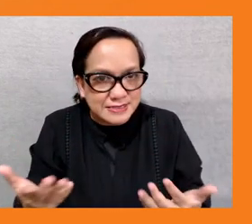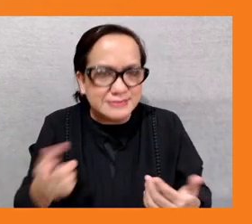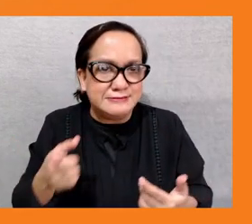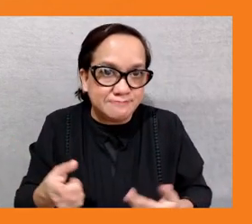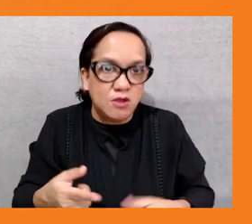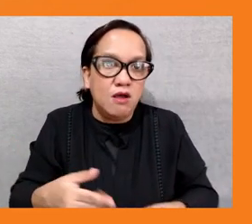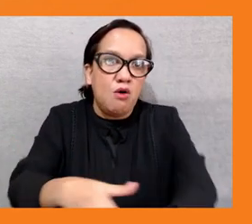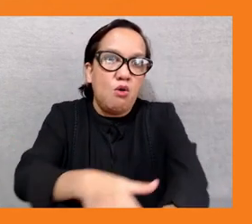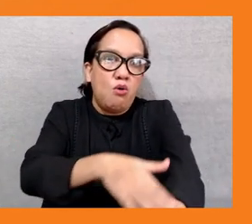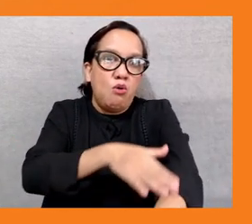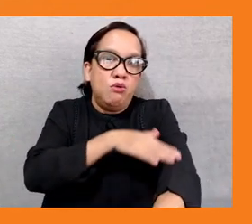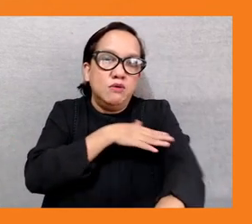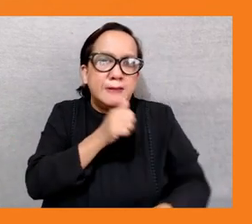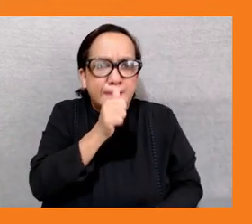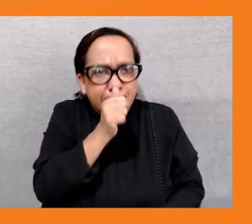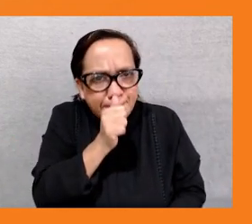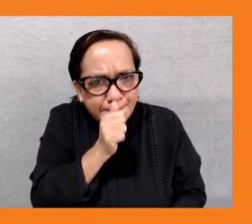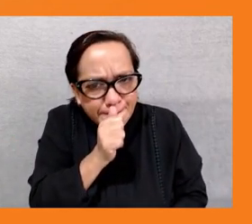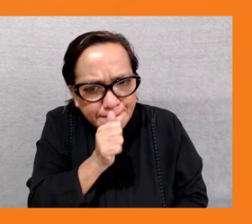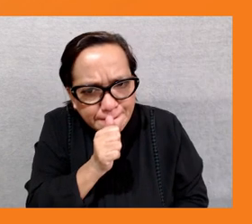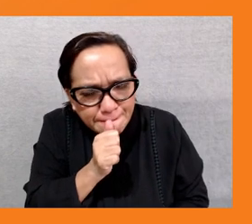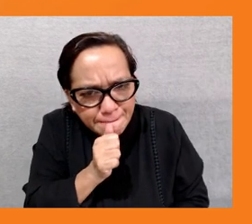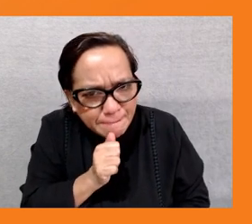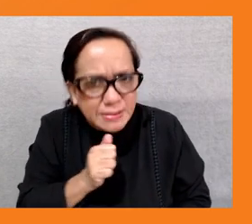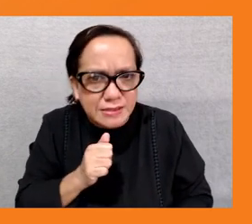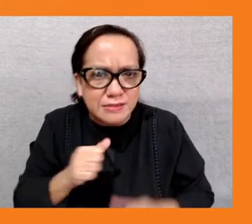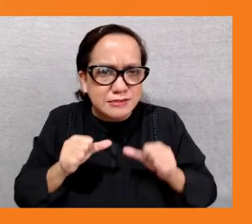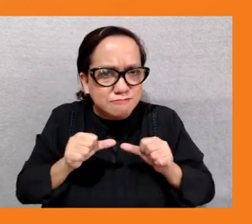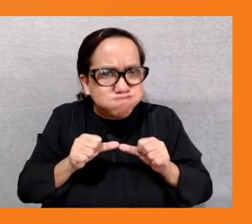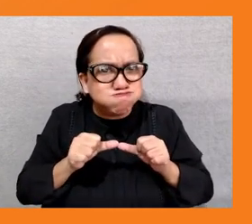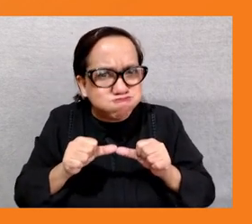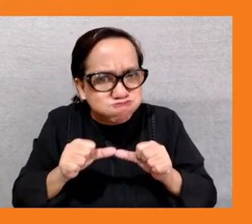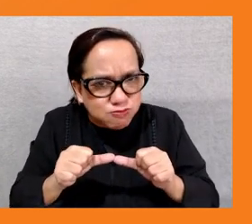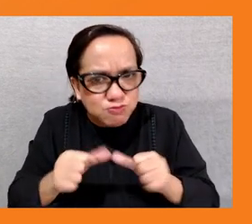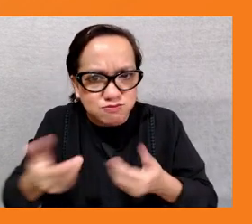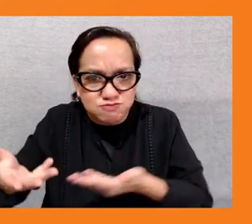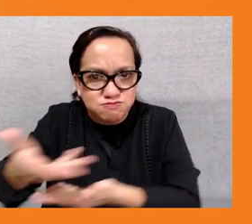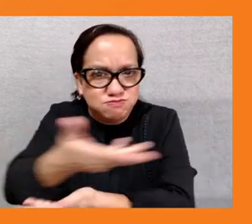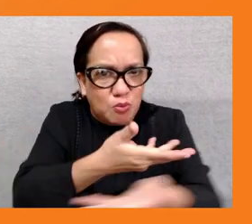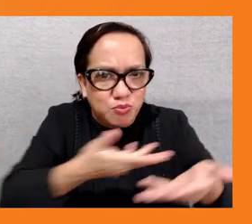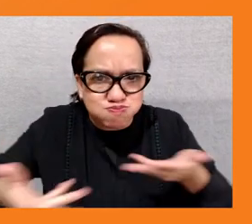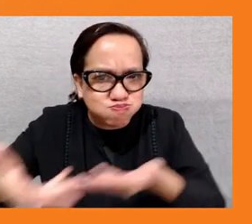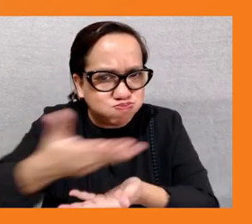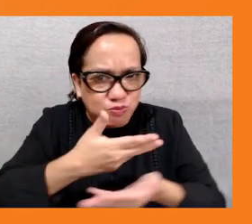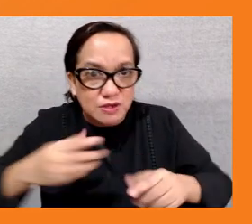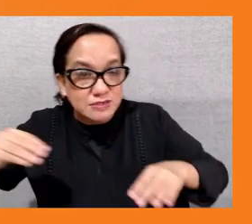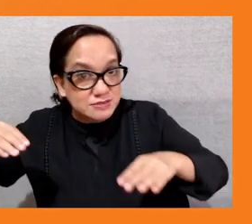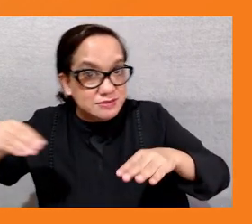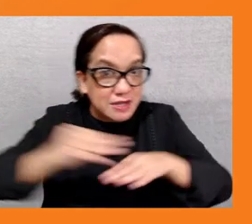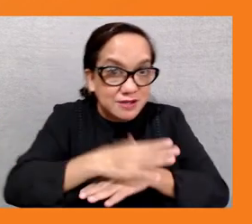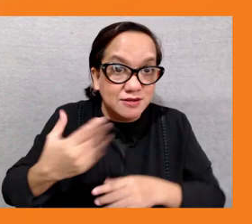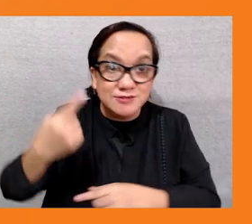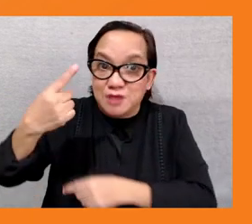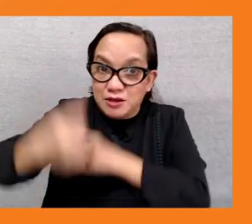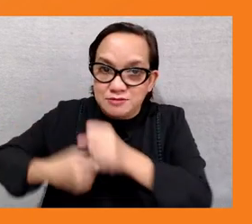impacts that they will feel for many years to come i think youth also have a really interesting perspective to bring in terms